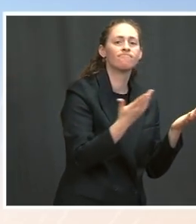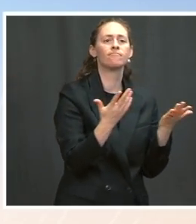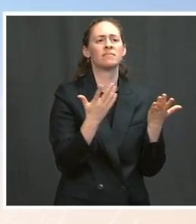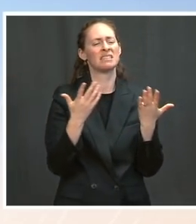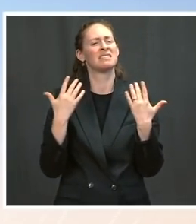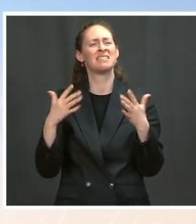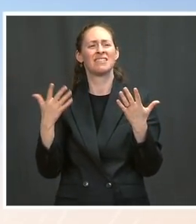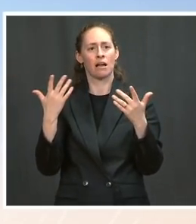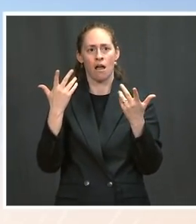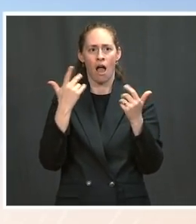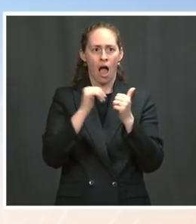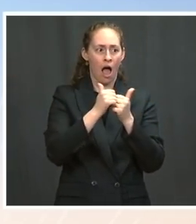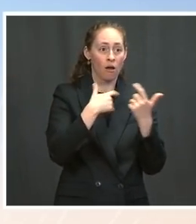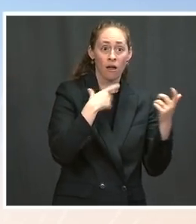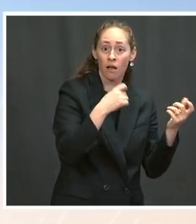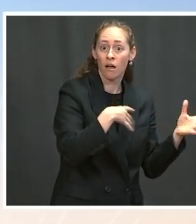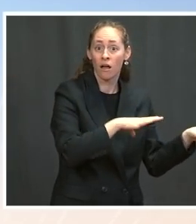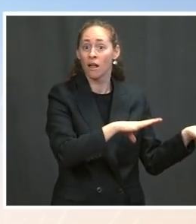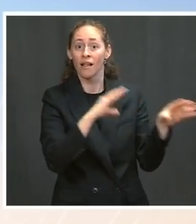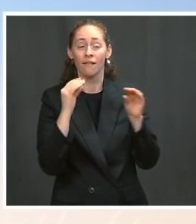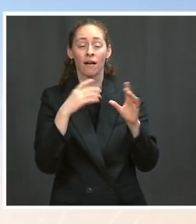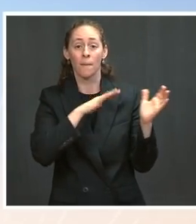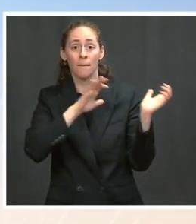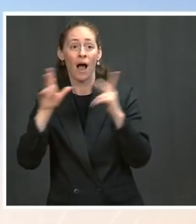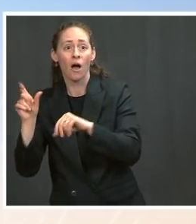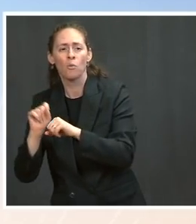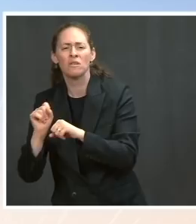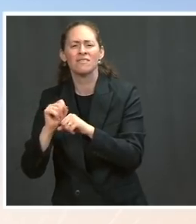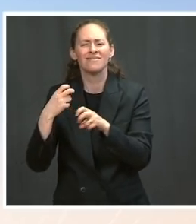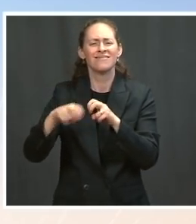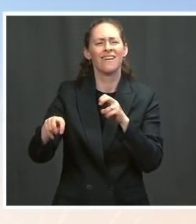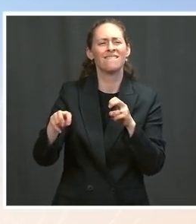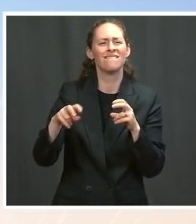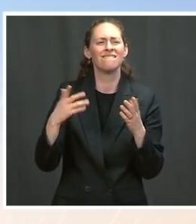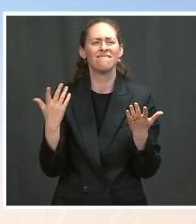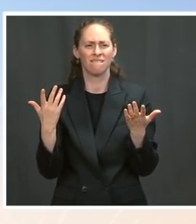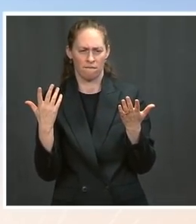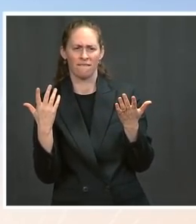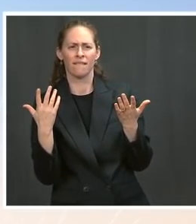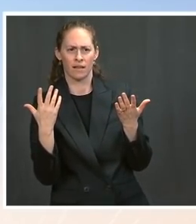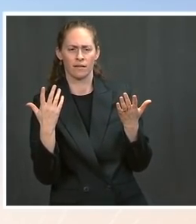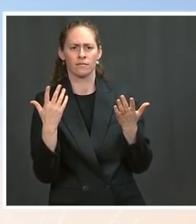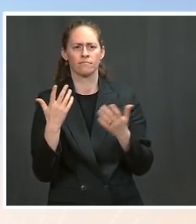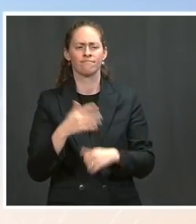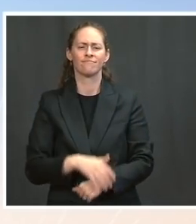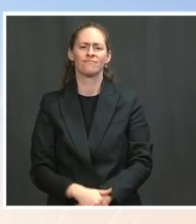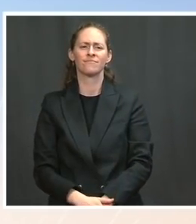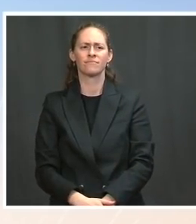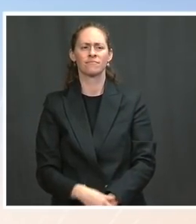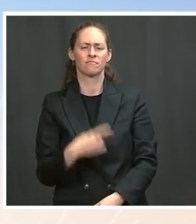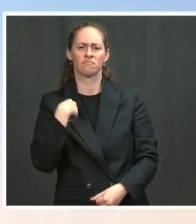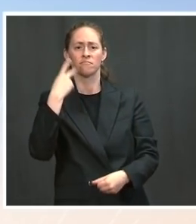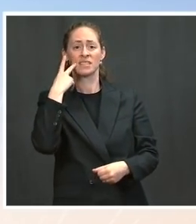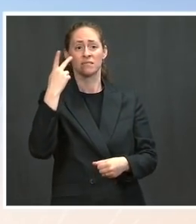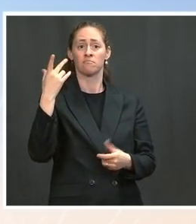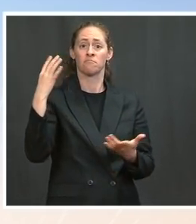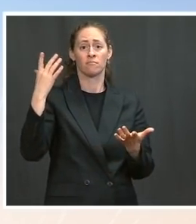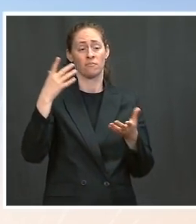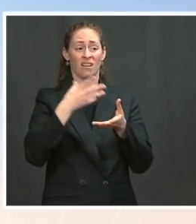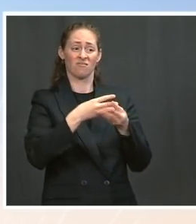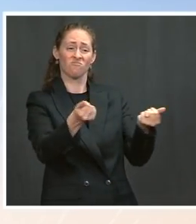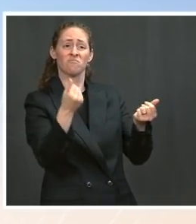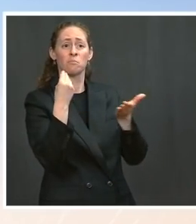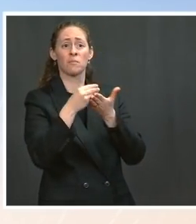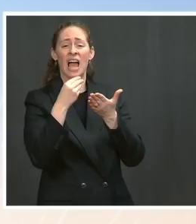workforce. But, you know, our view is that these benefits continue to provide necessary assistance to families, to people who are out of